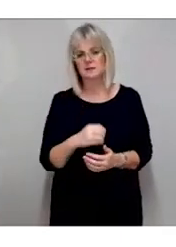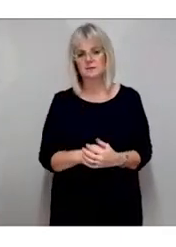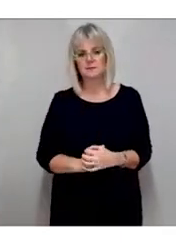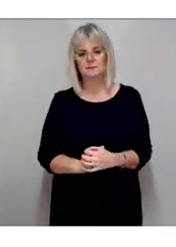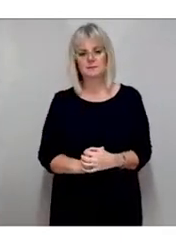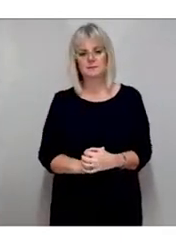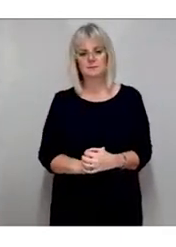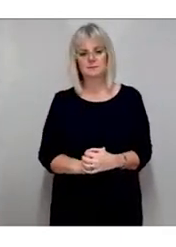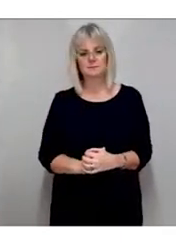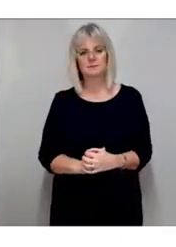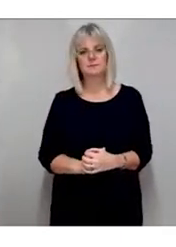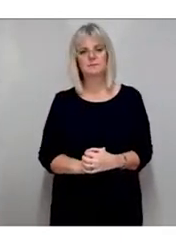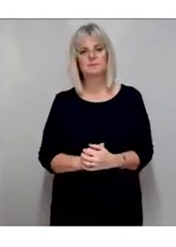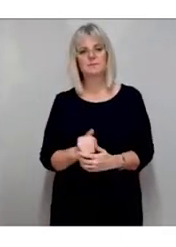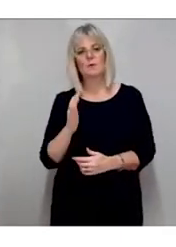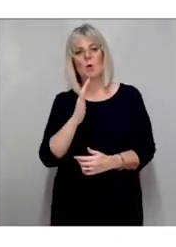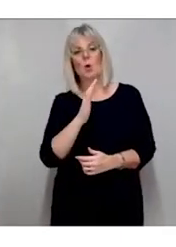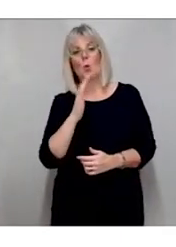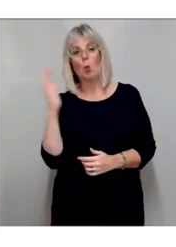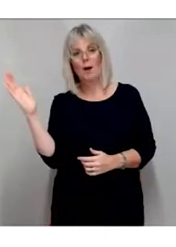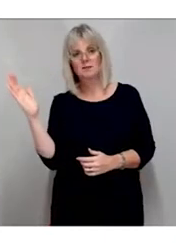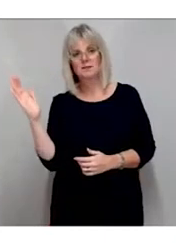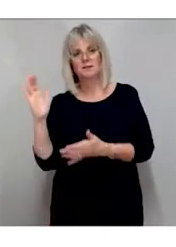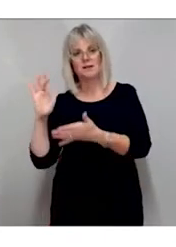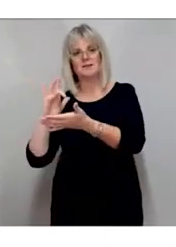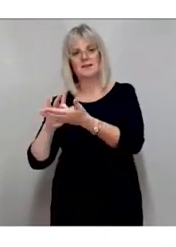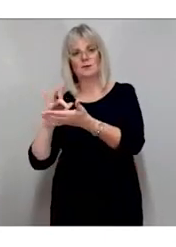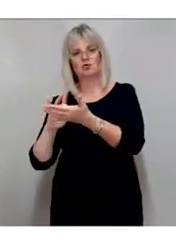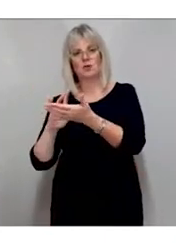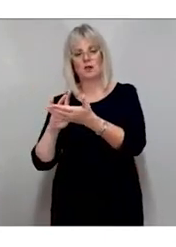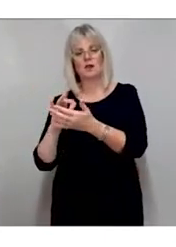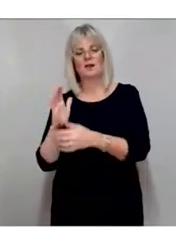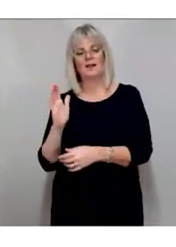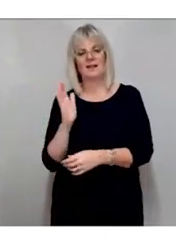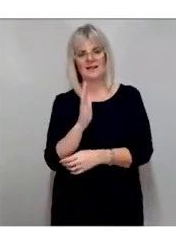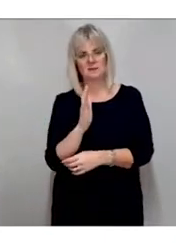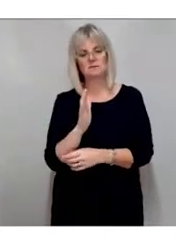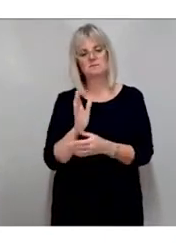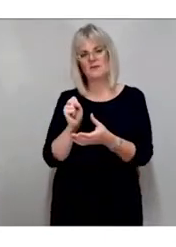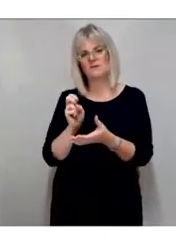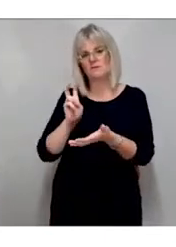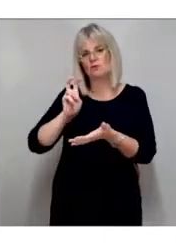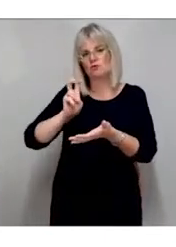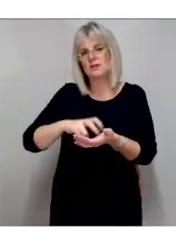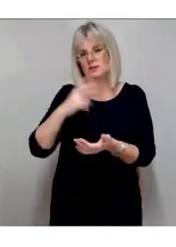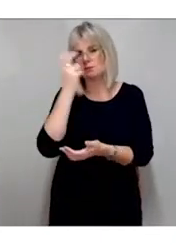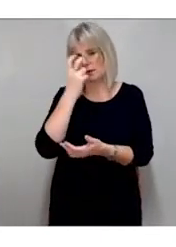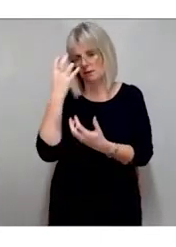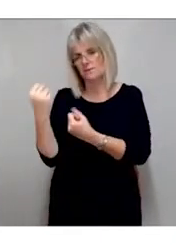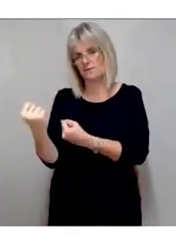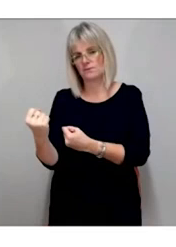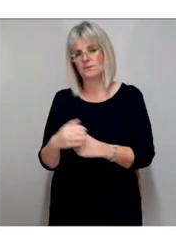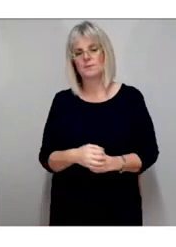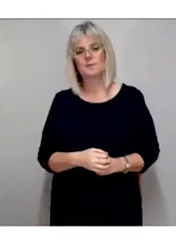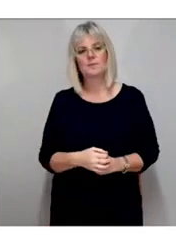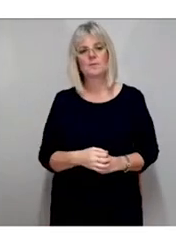Central and Eastern Europe, over 21 million people are registered blind or have an MSBI. In the United Kingdom,